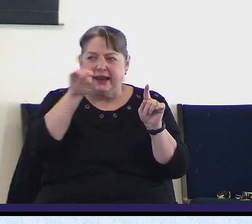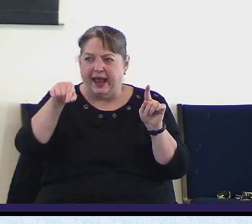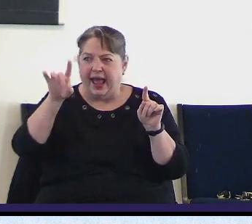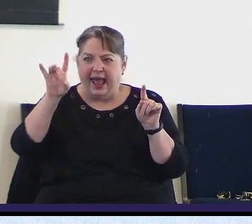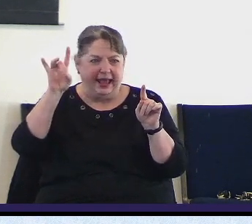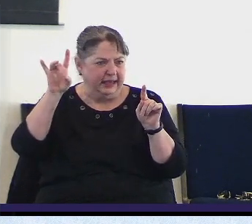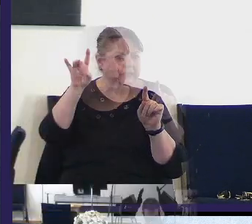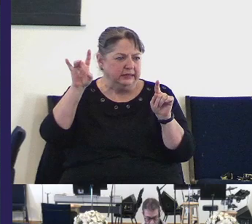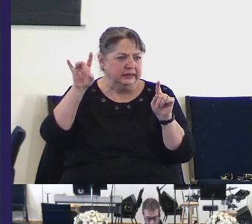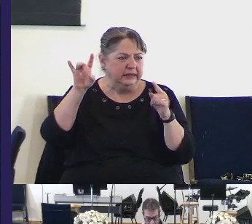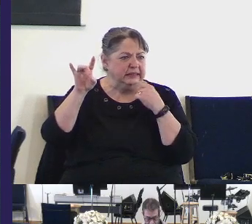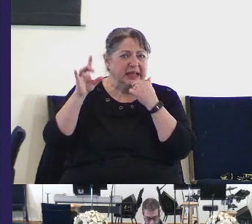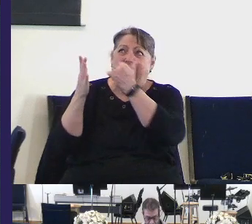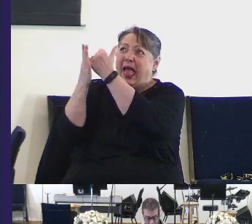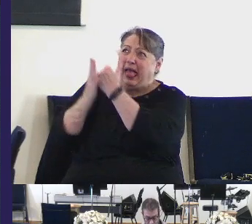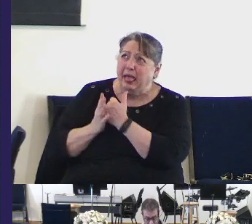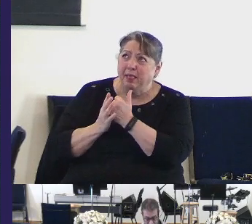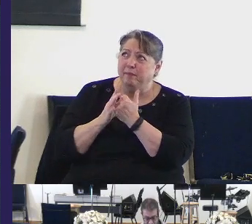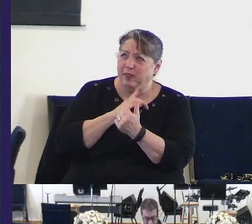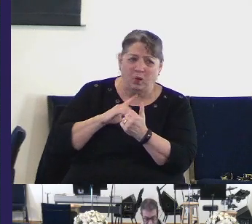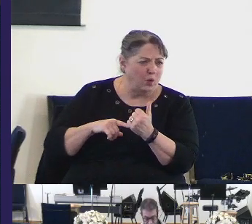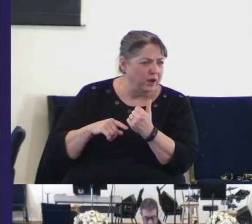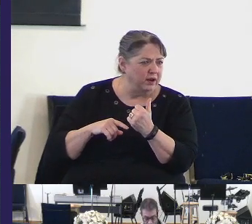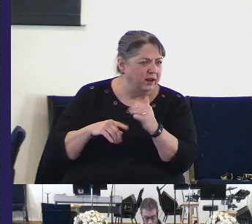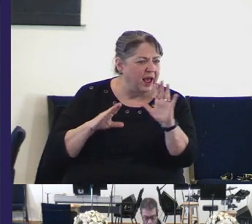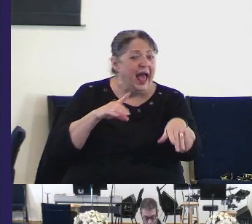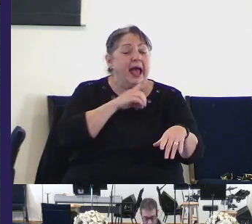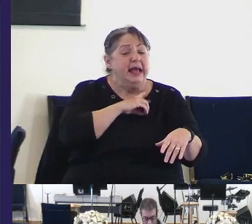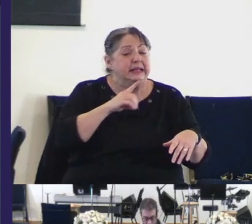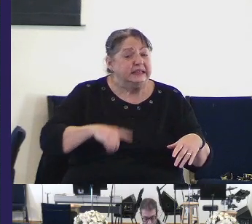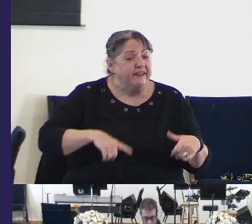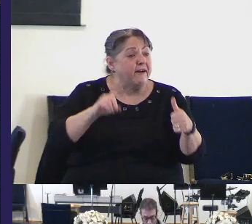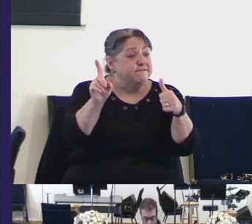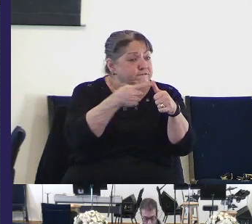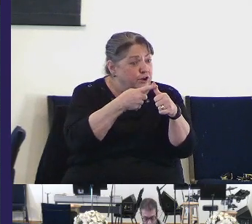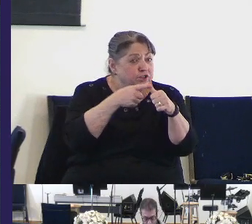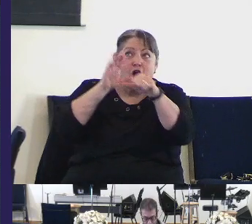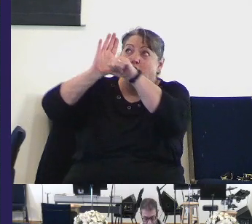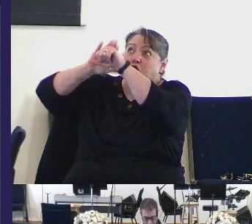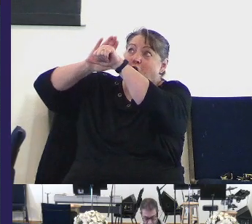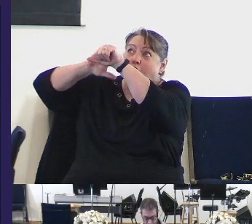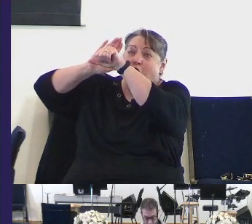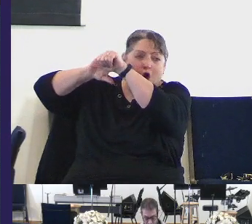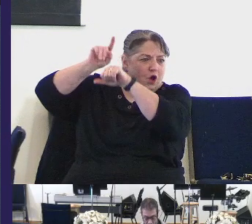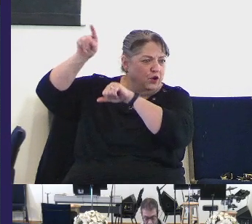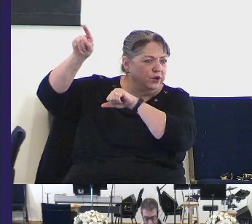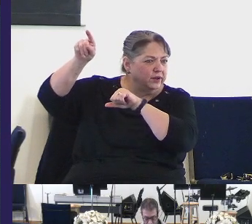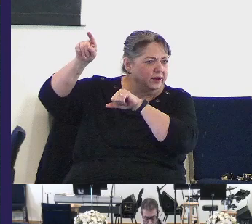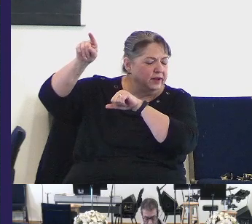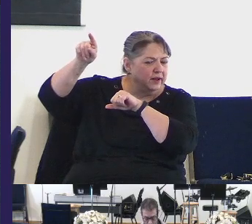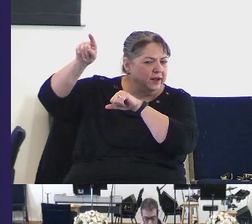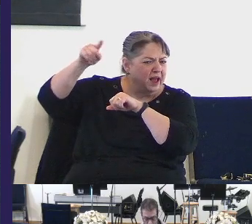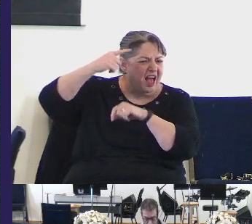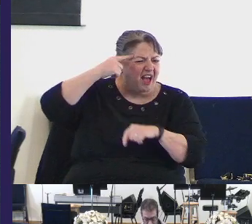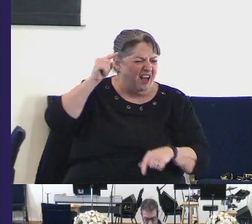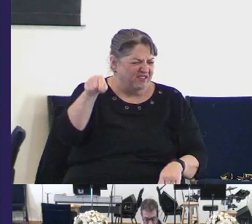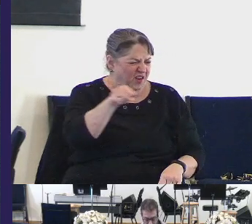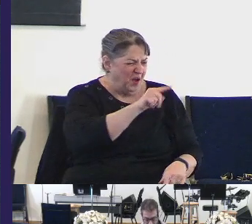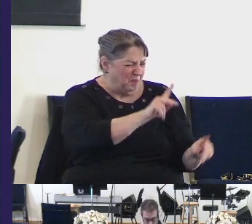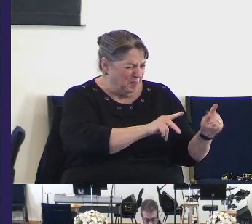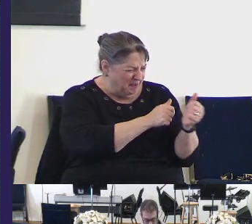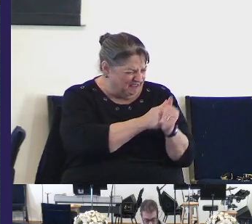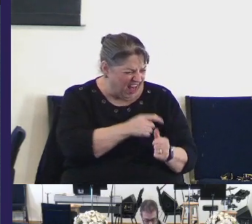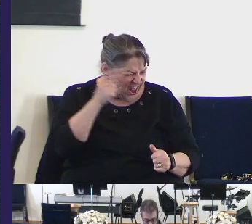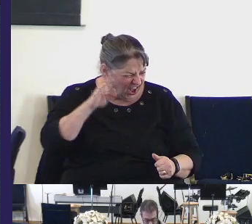it says, Help, Lord. David, the psalmist, takes time to call upon the Lord Help, Lord, for the godly are no more. The